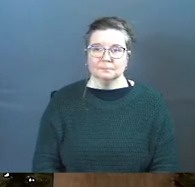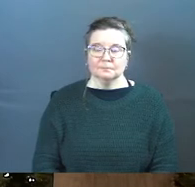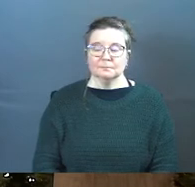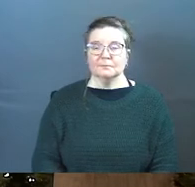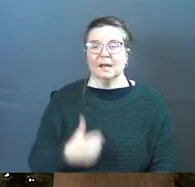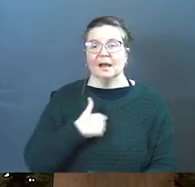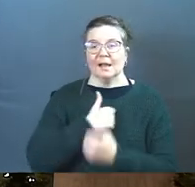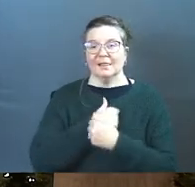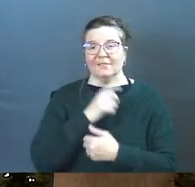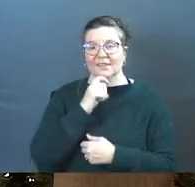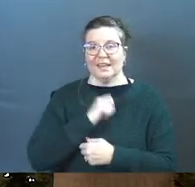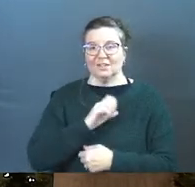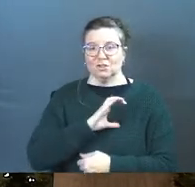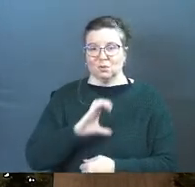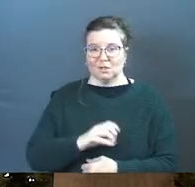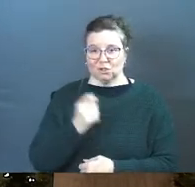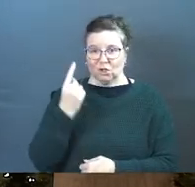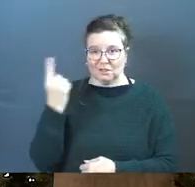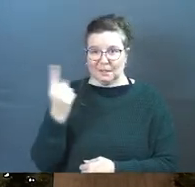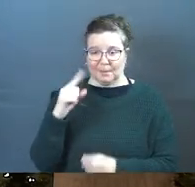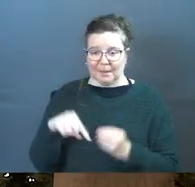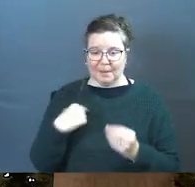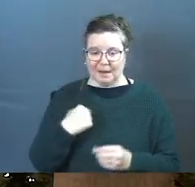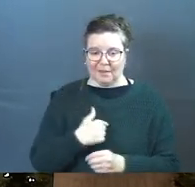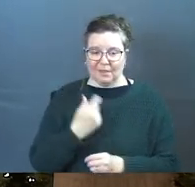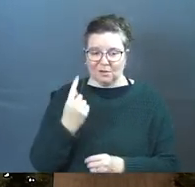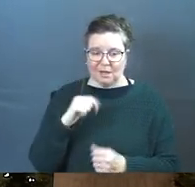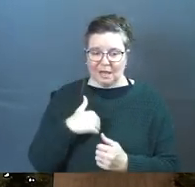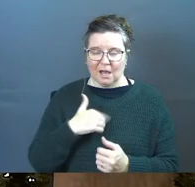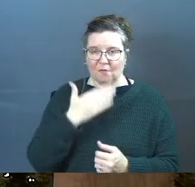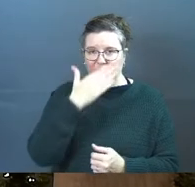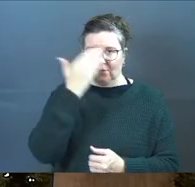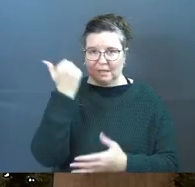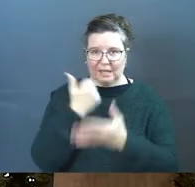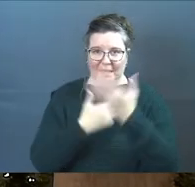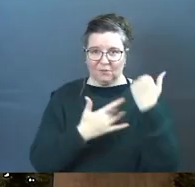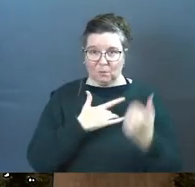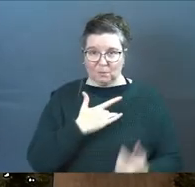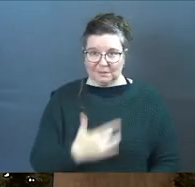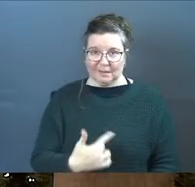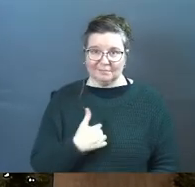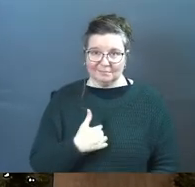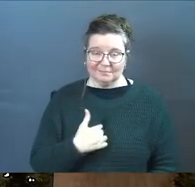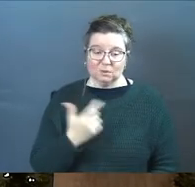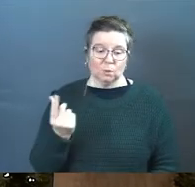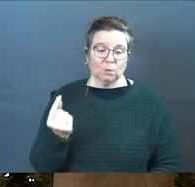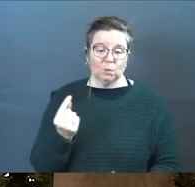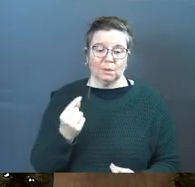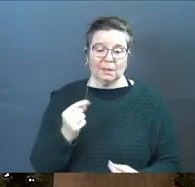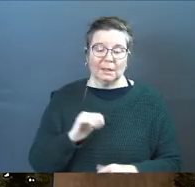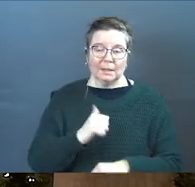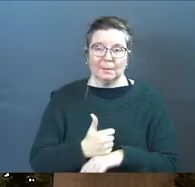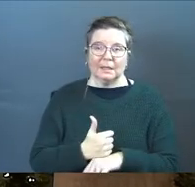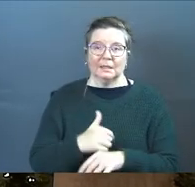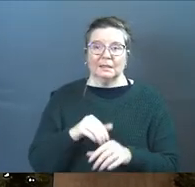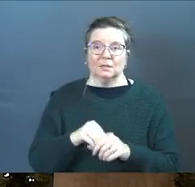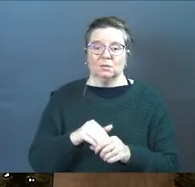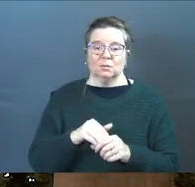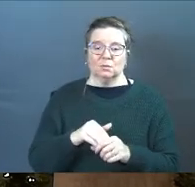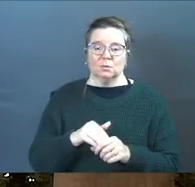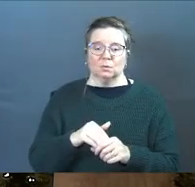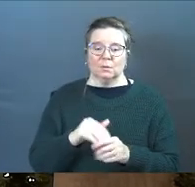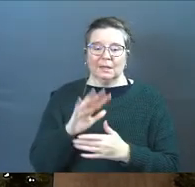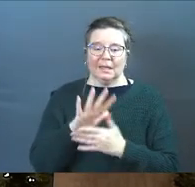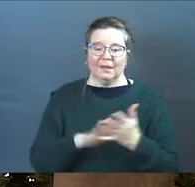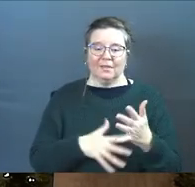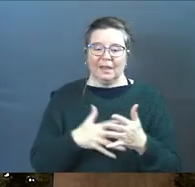I love that the ancient Christians understood something about us they understood how forgetful we are and so what did they do they built it into the into